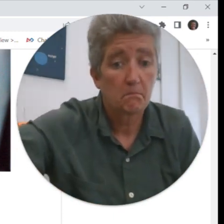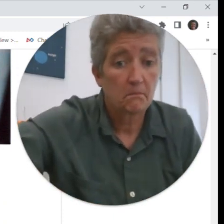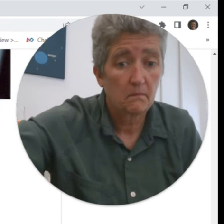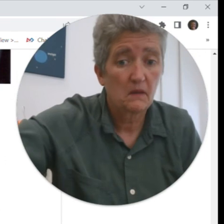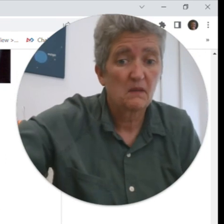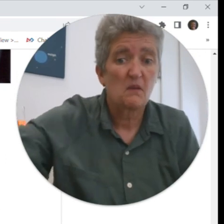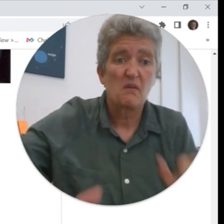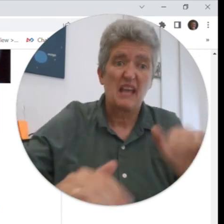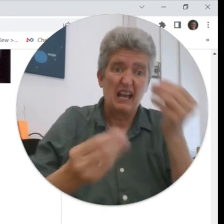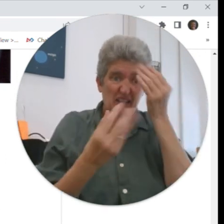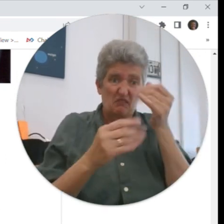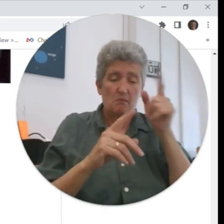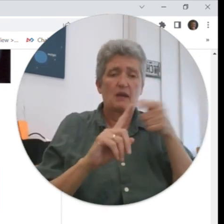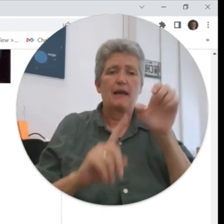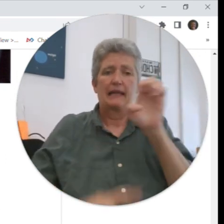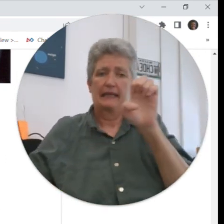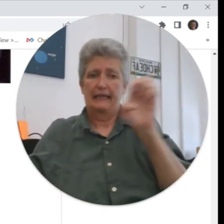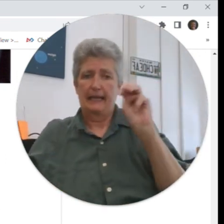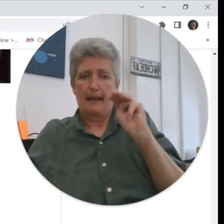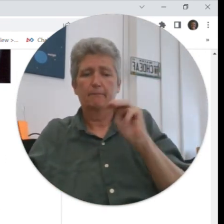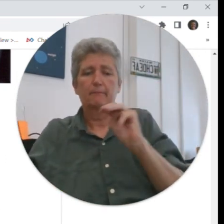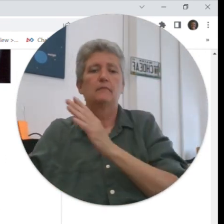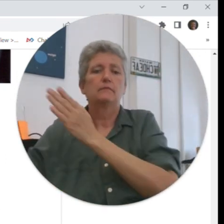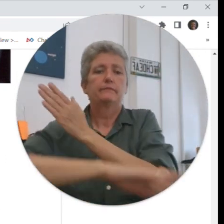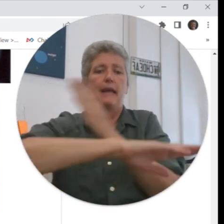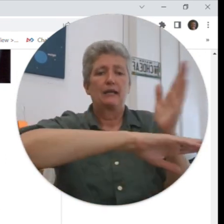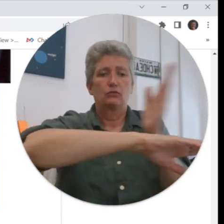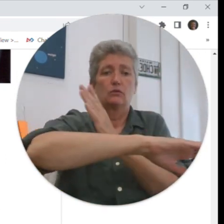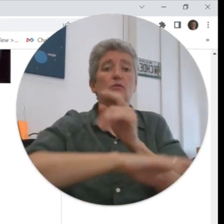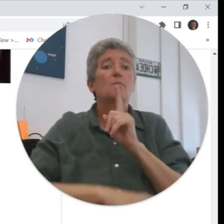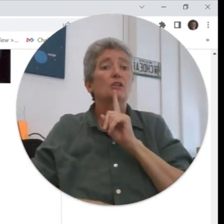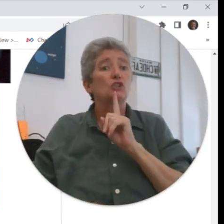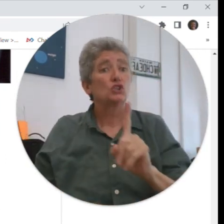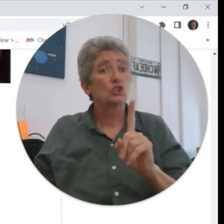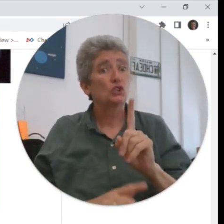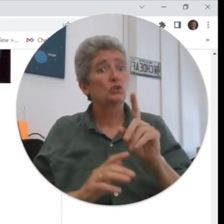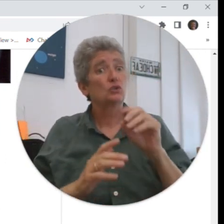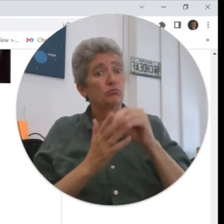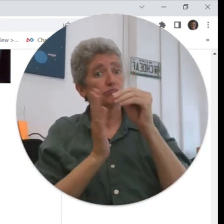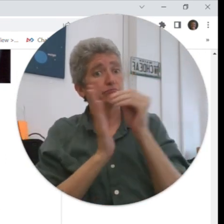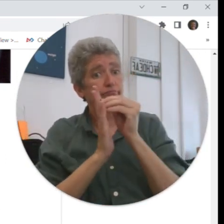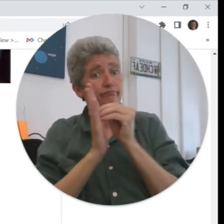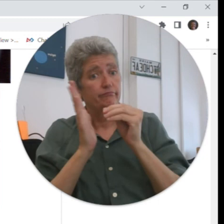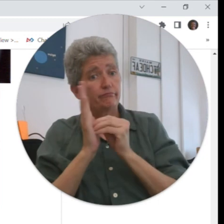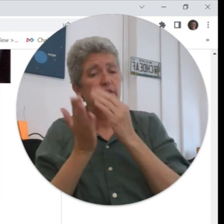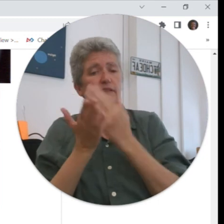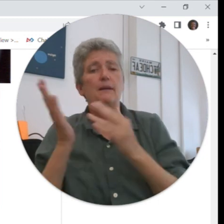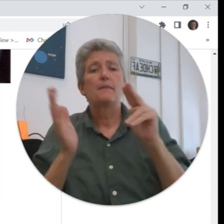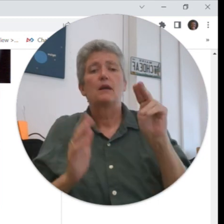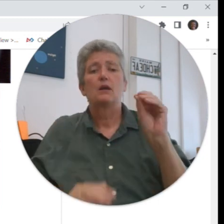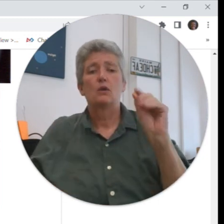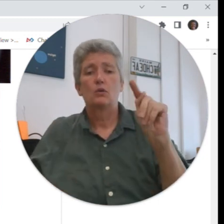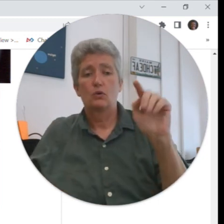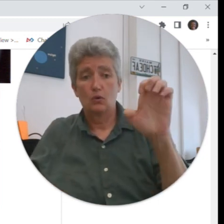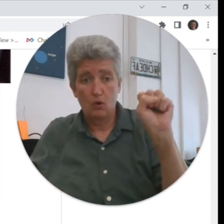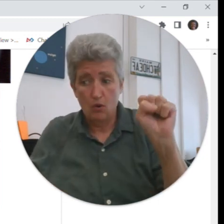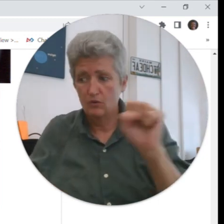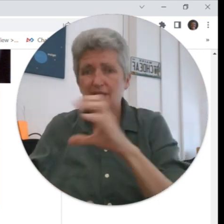metal that's the only thing that can stop a gamma ray so that's the EM spectrum